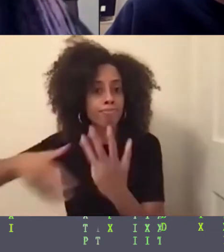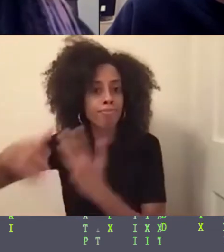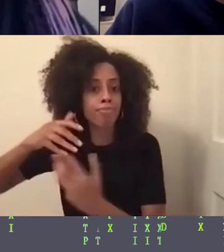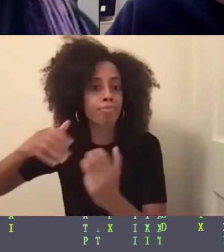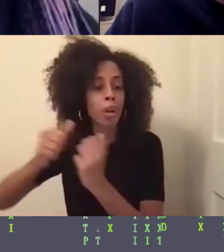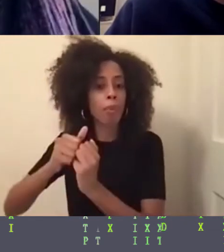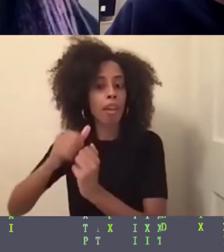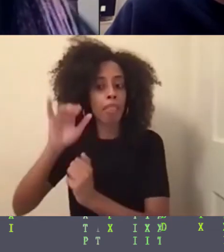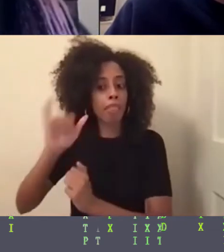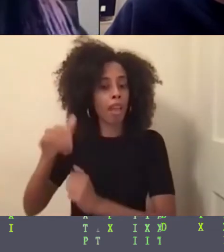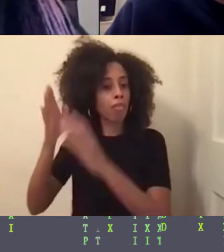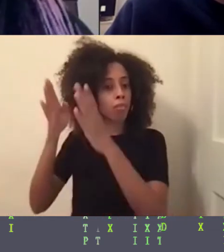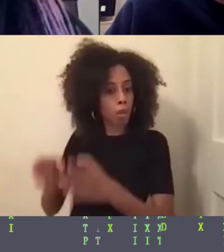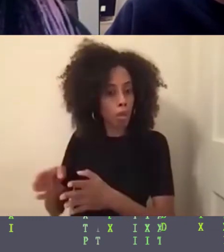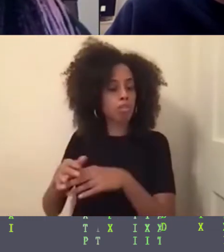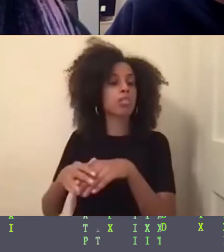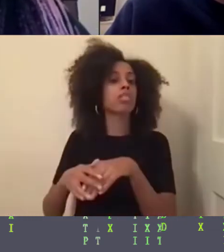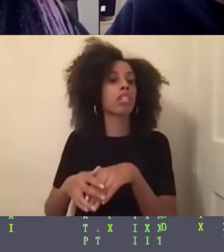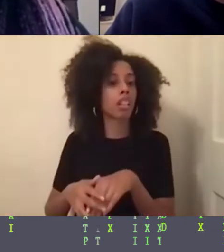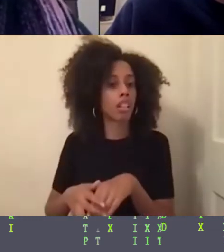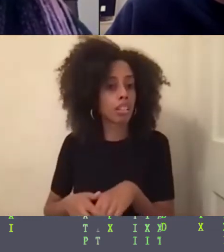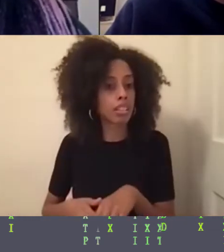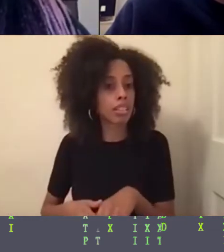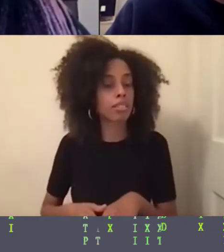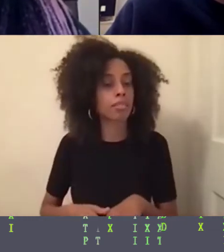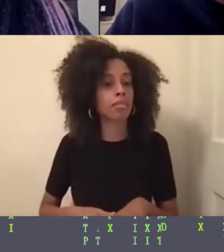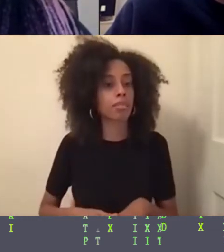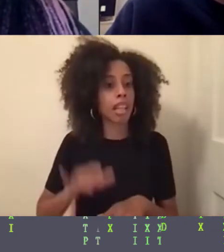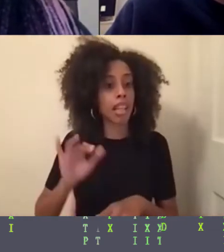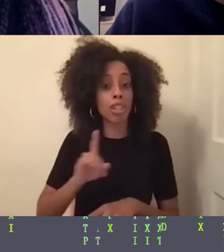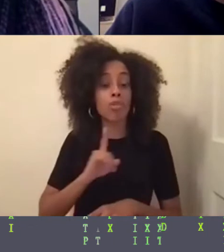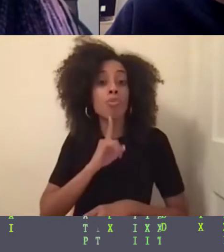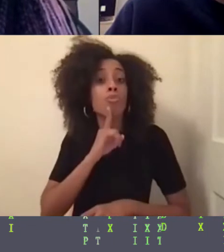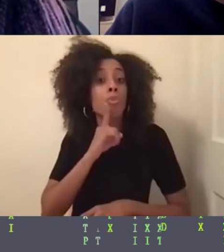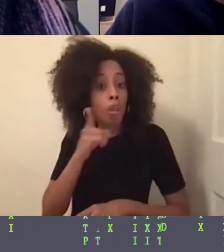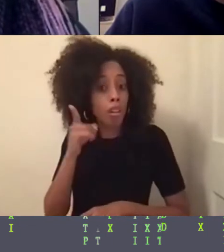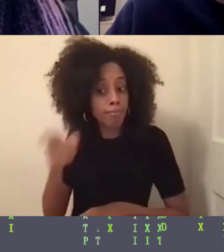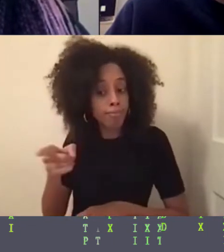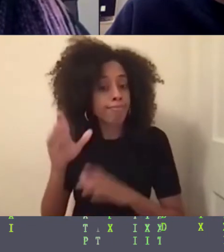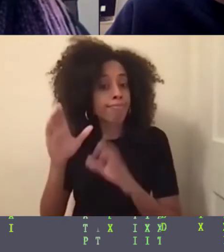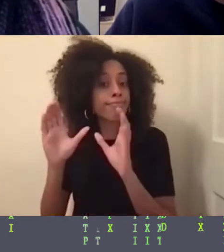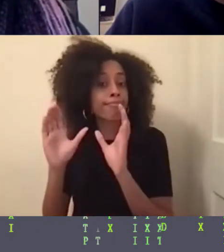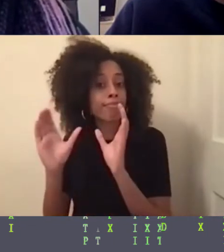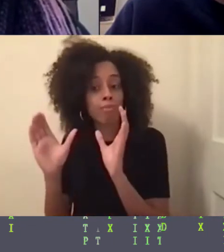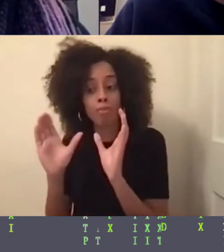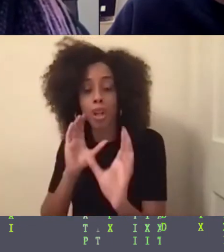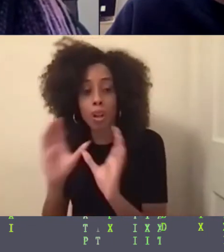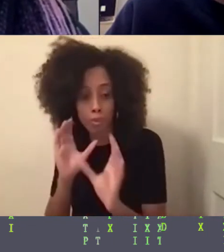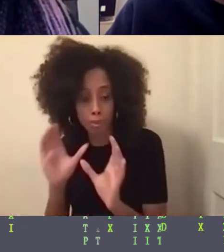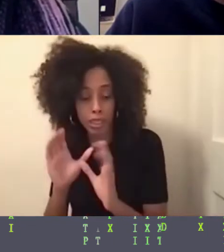And those are, those are like real conversations. And so, um,